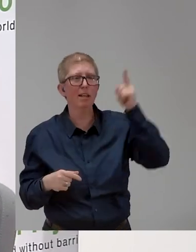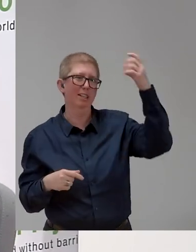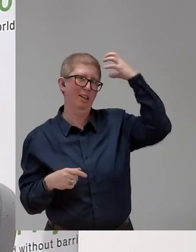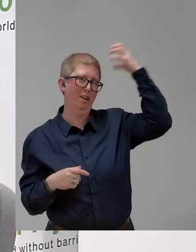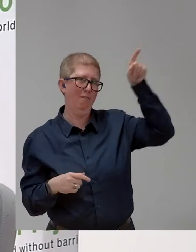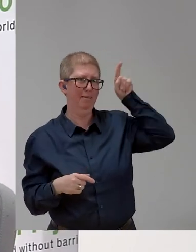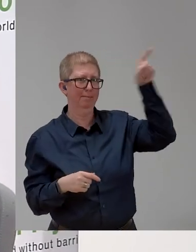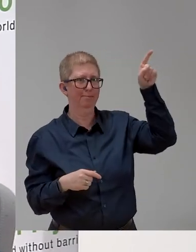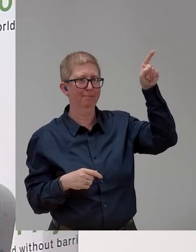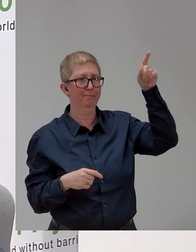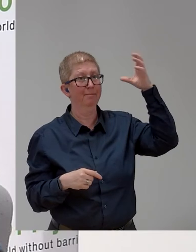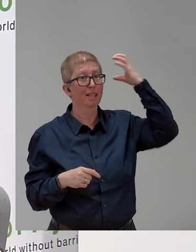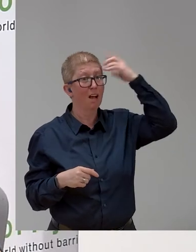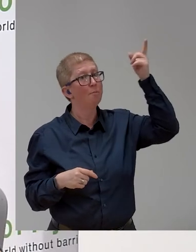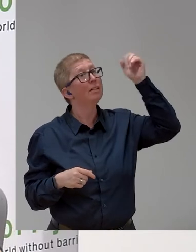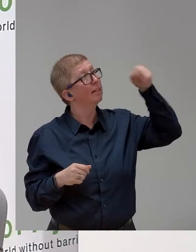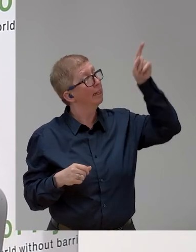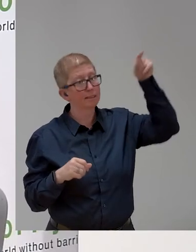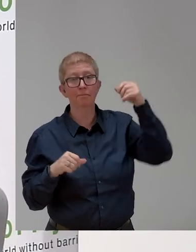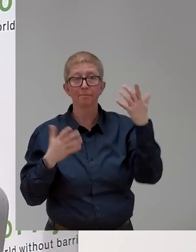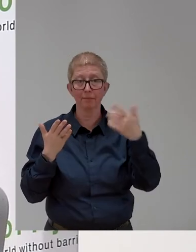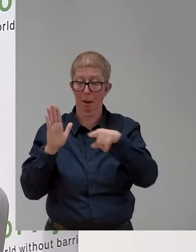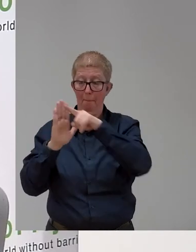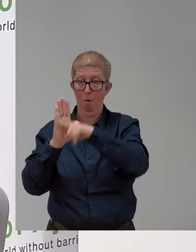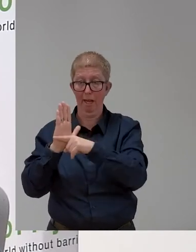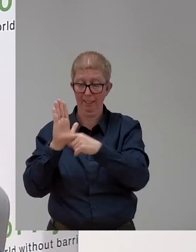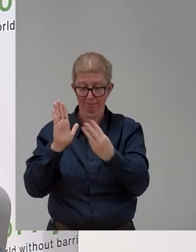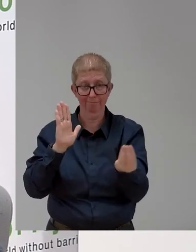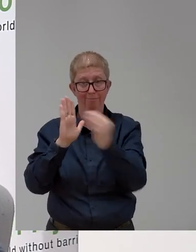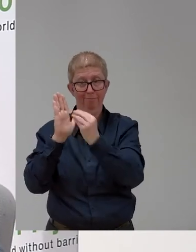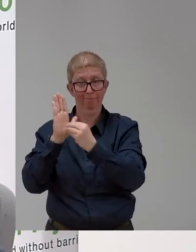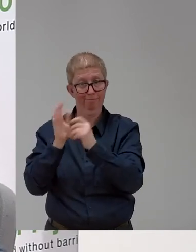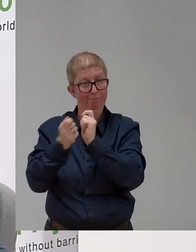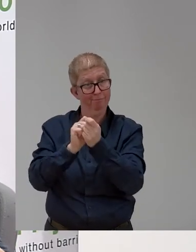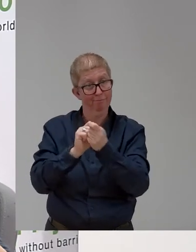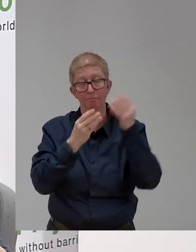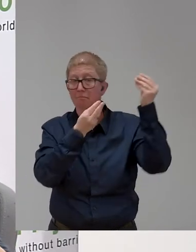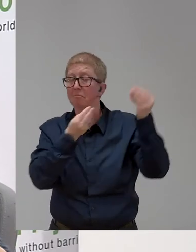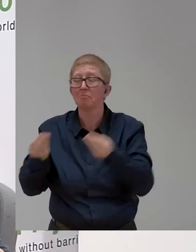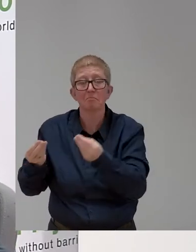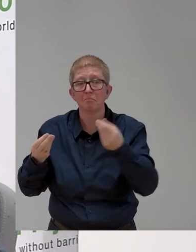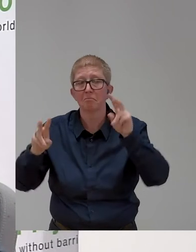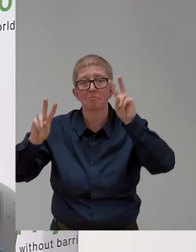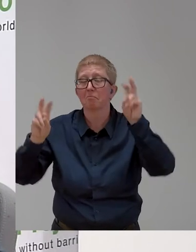change the policies on inclusive education or to make technical training